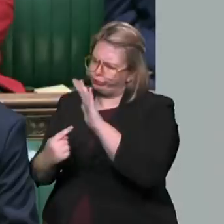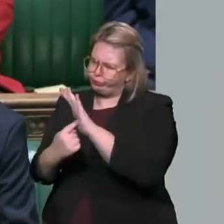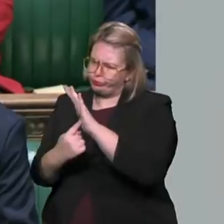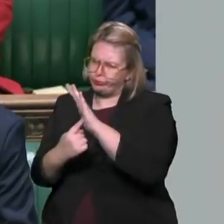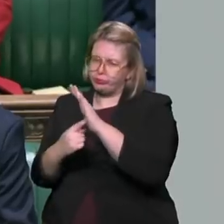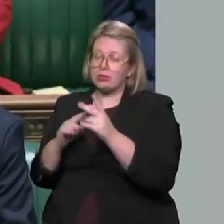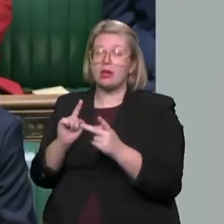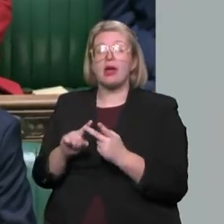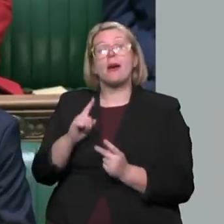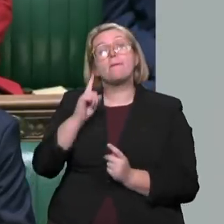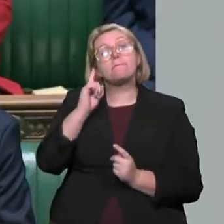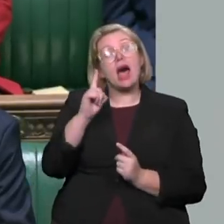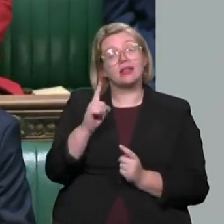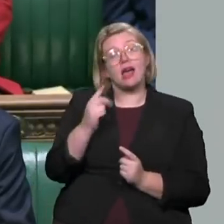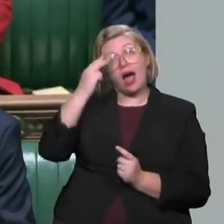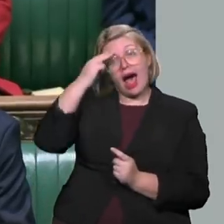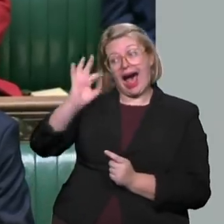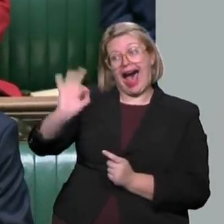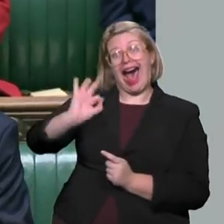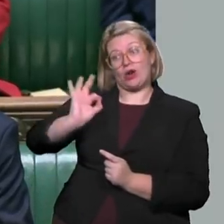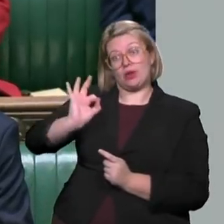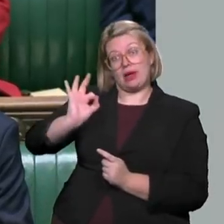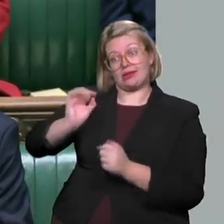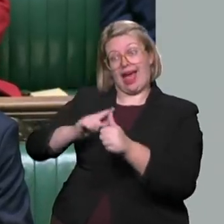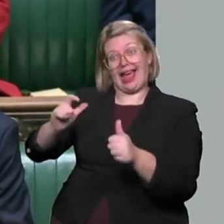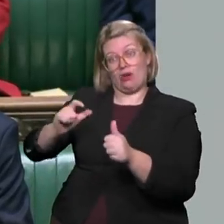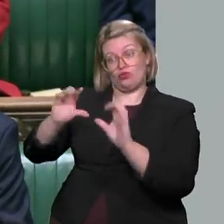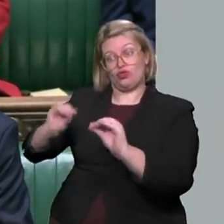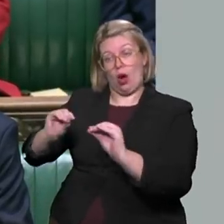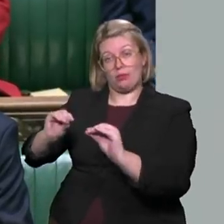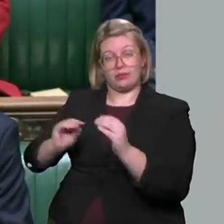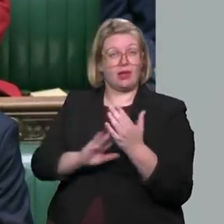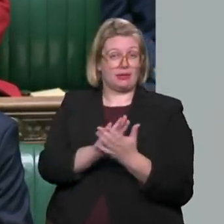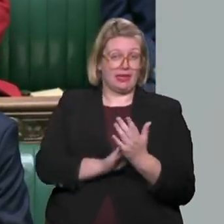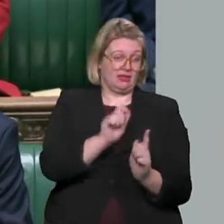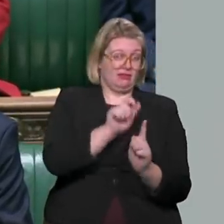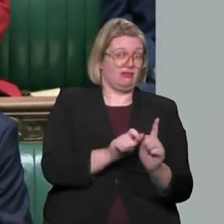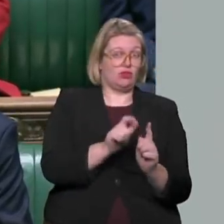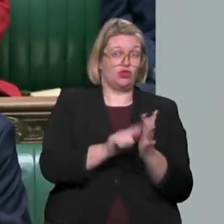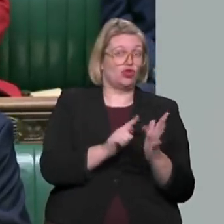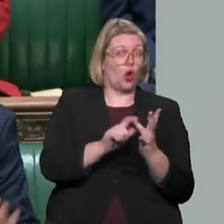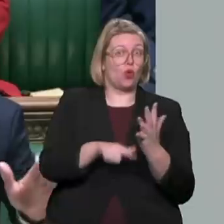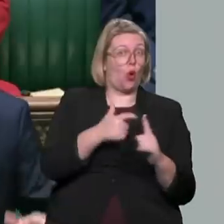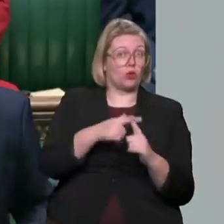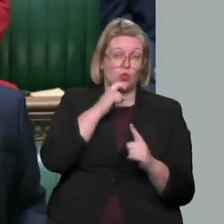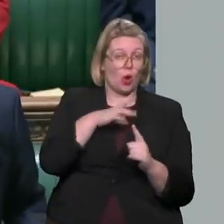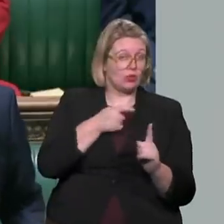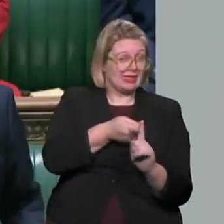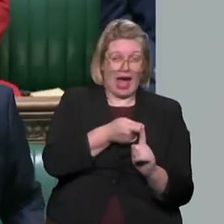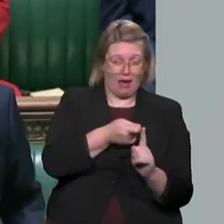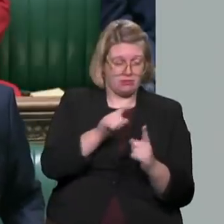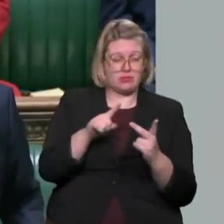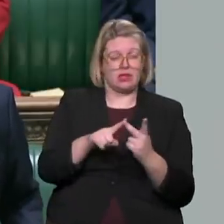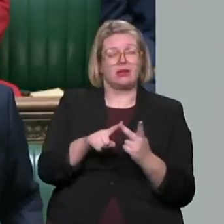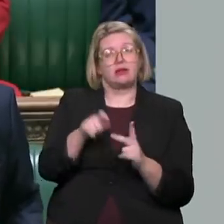would not have prevented the murder of Joe Cox, nor of PC Keith Palmer. Although we do not know the full